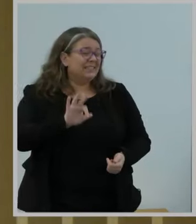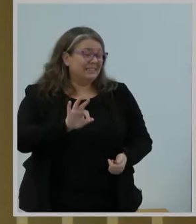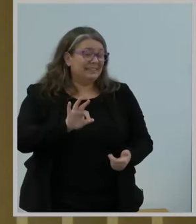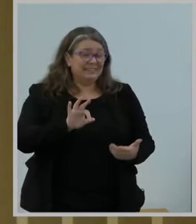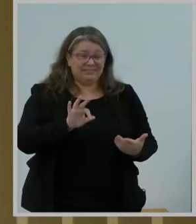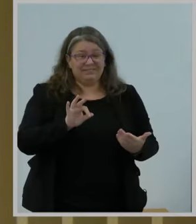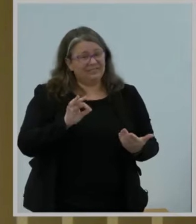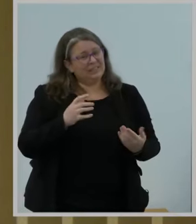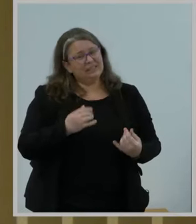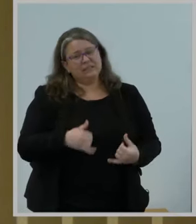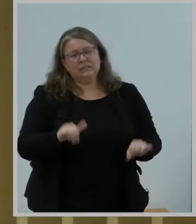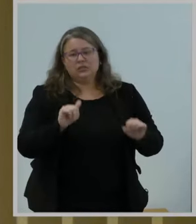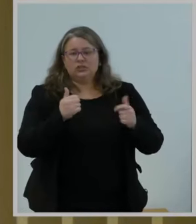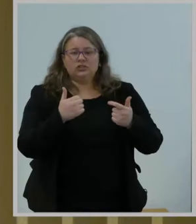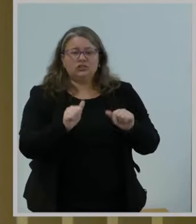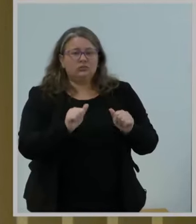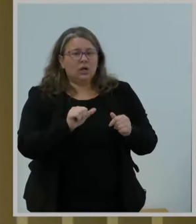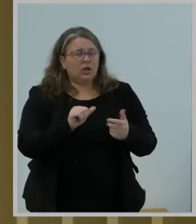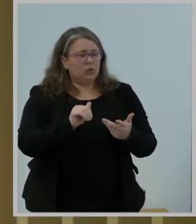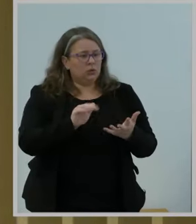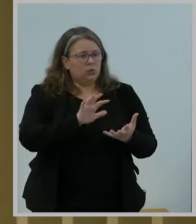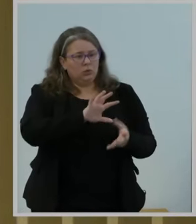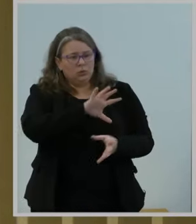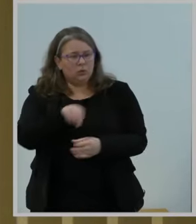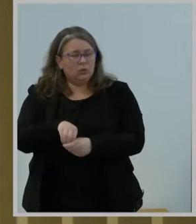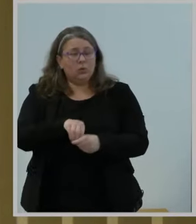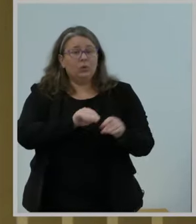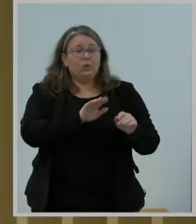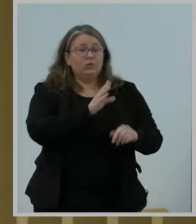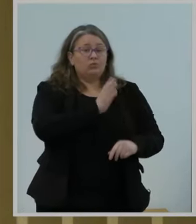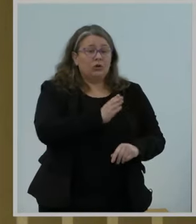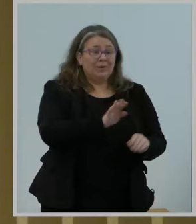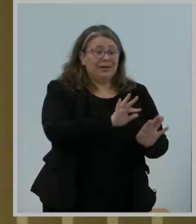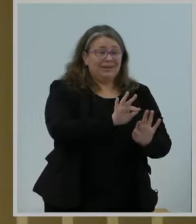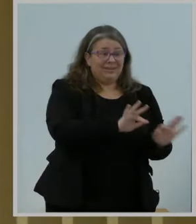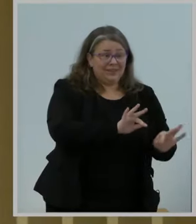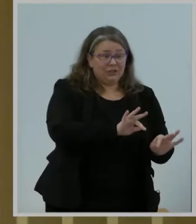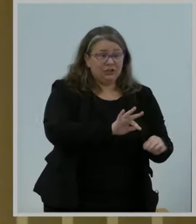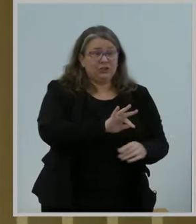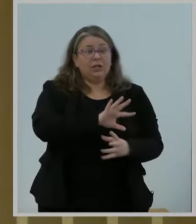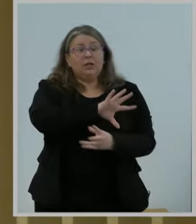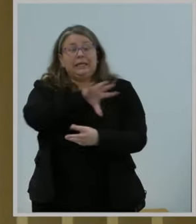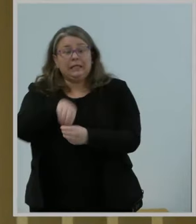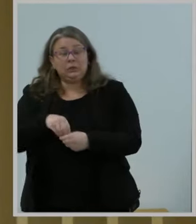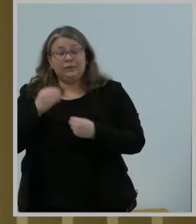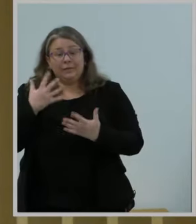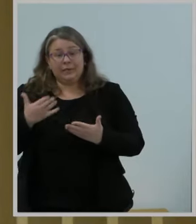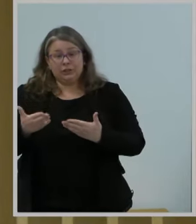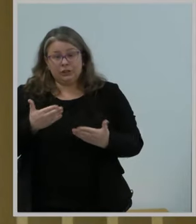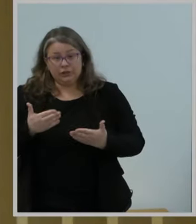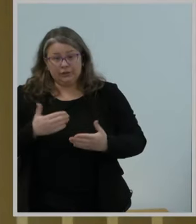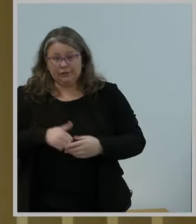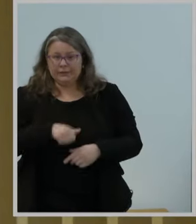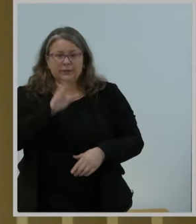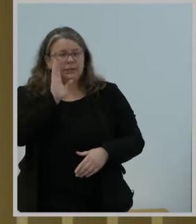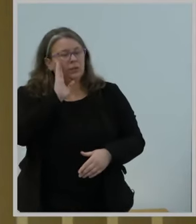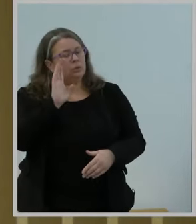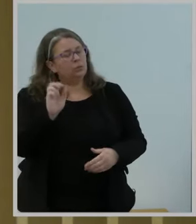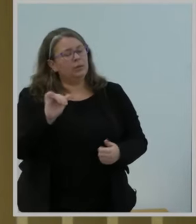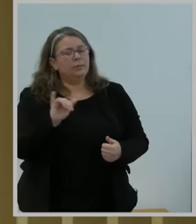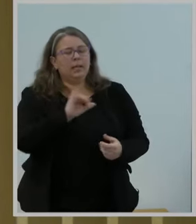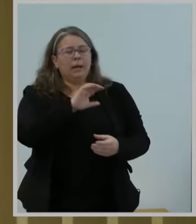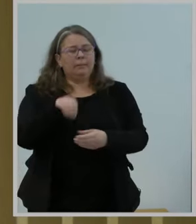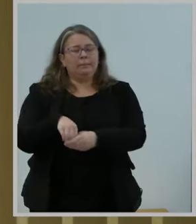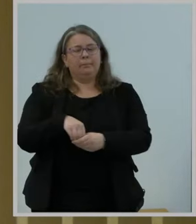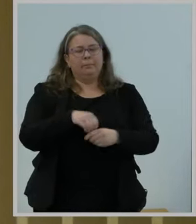information service surely would be much more of one. Let me close. We need to remember